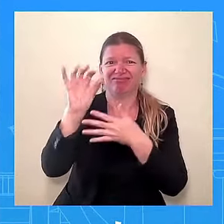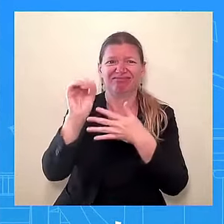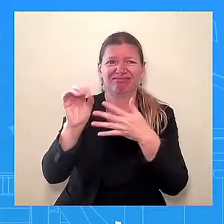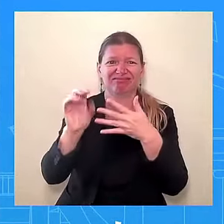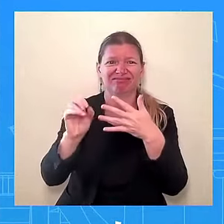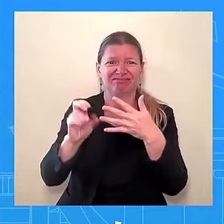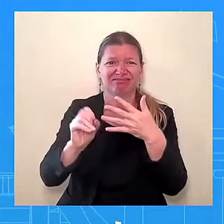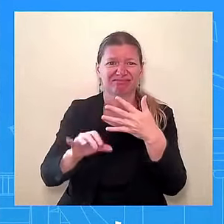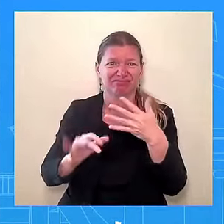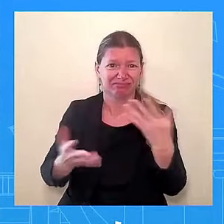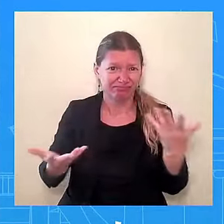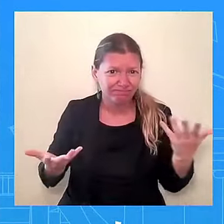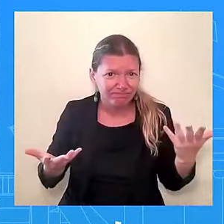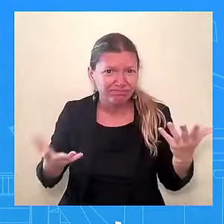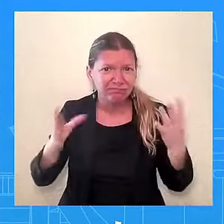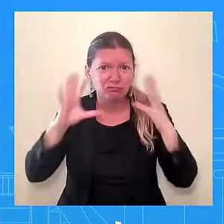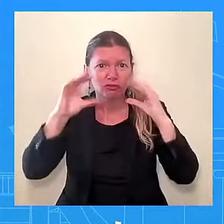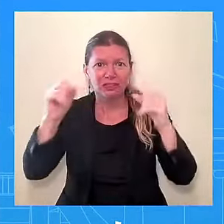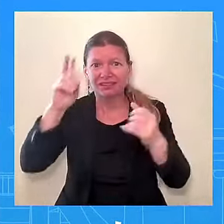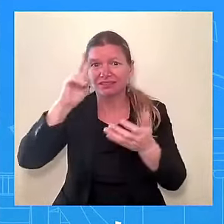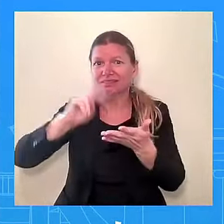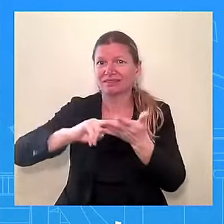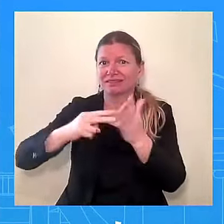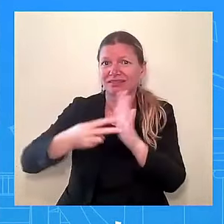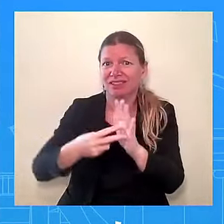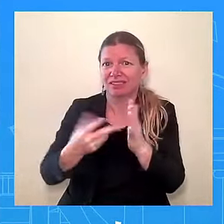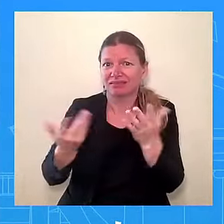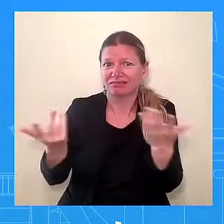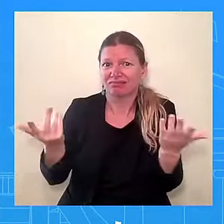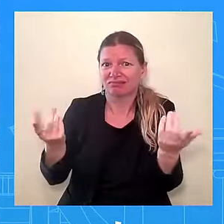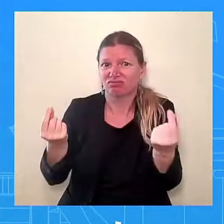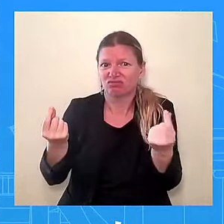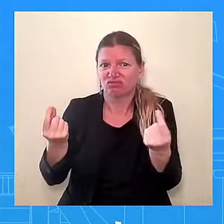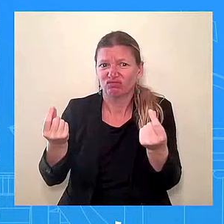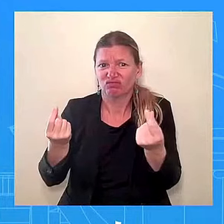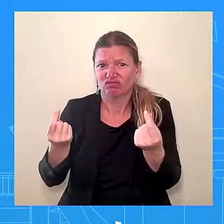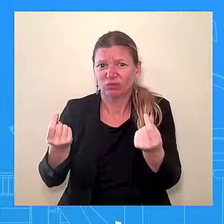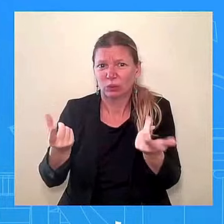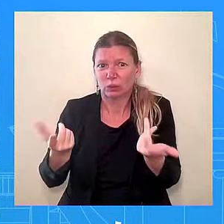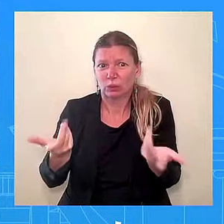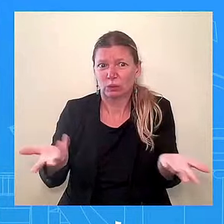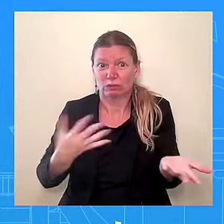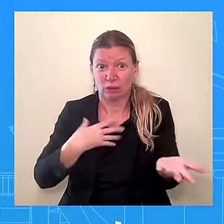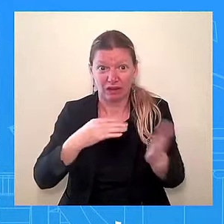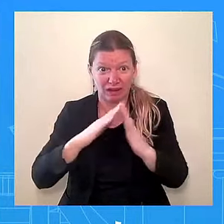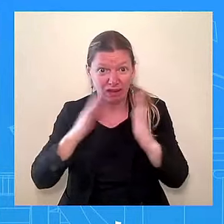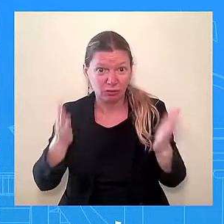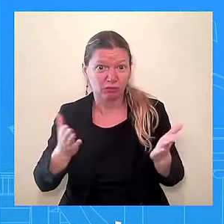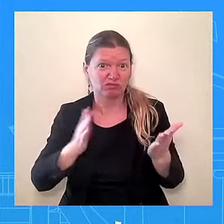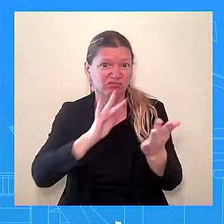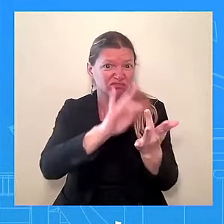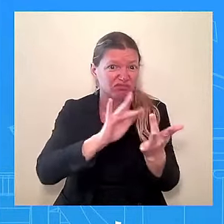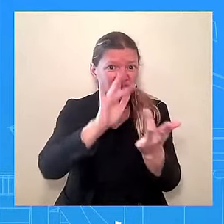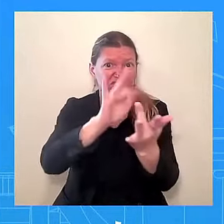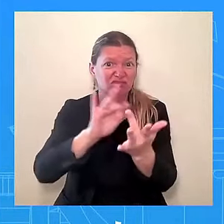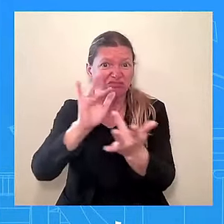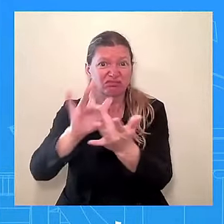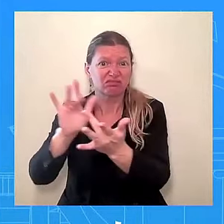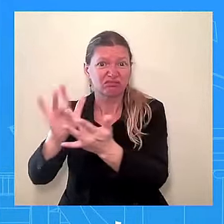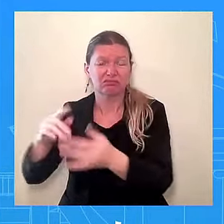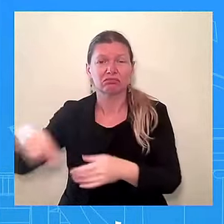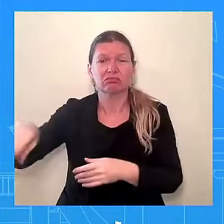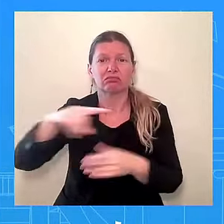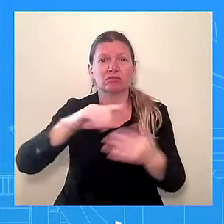further outreach or is the White House planning further outreach to affected communities? So we are in regular touch.